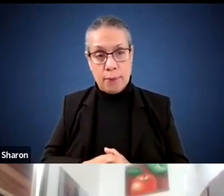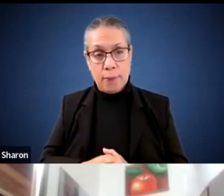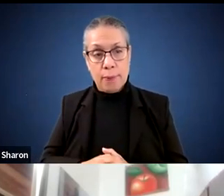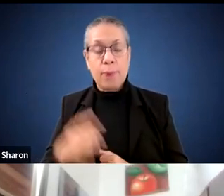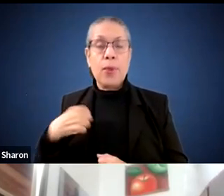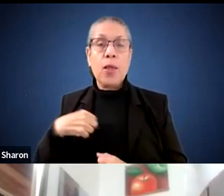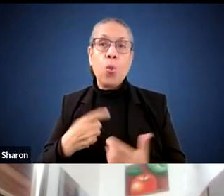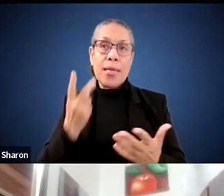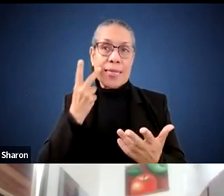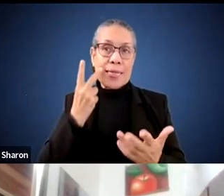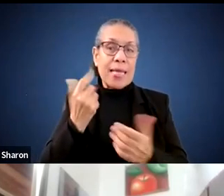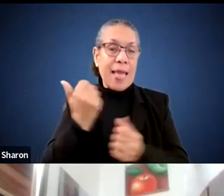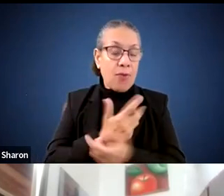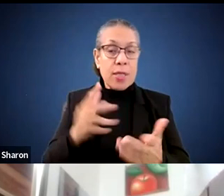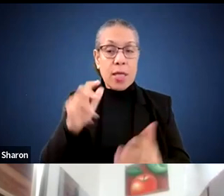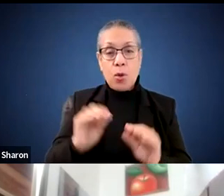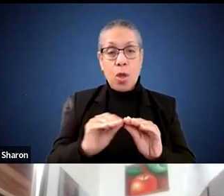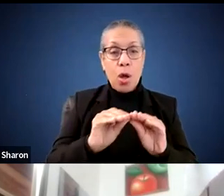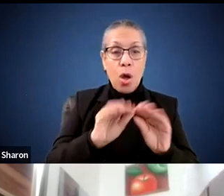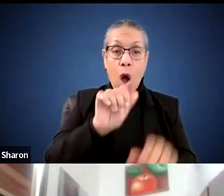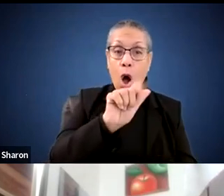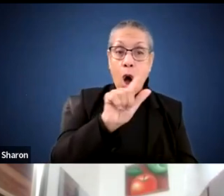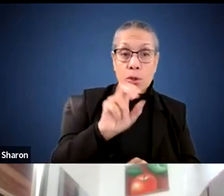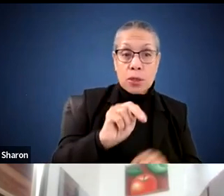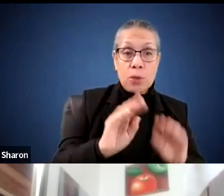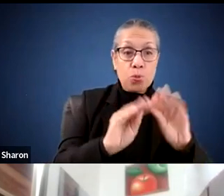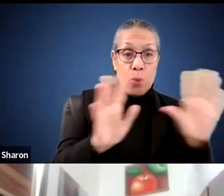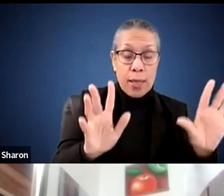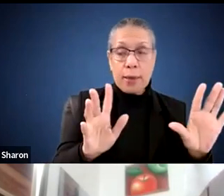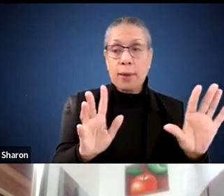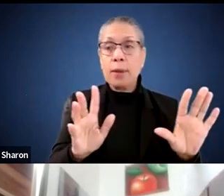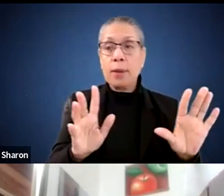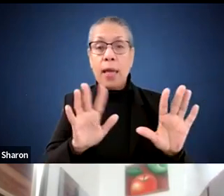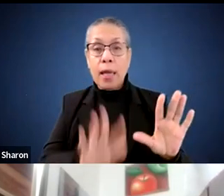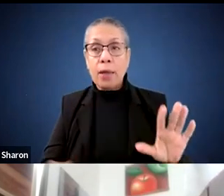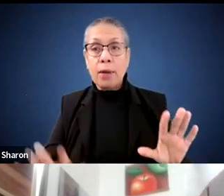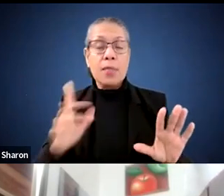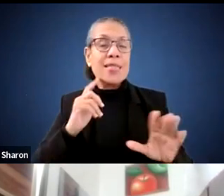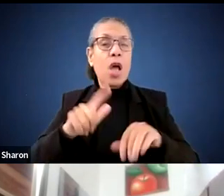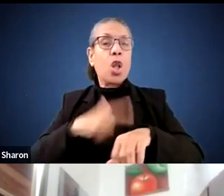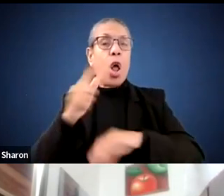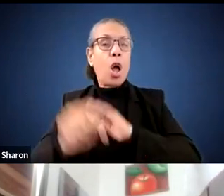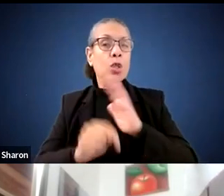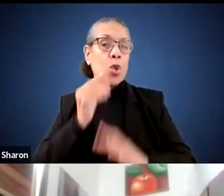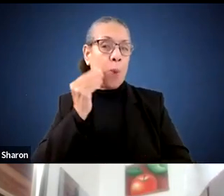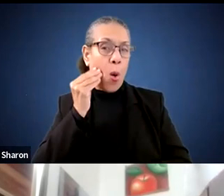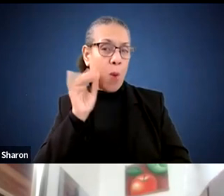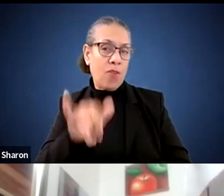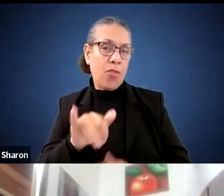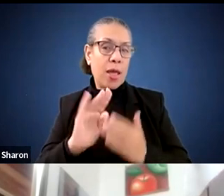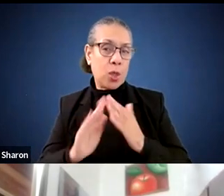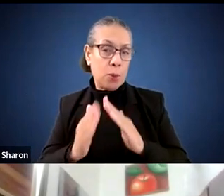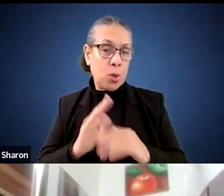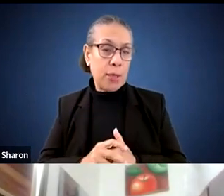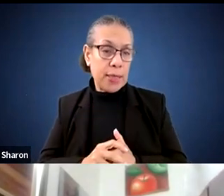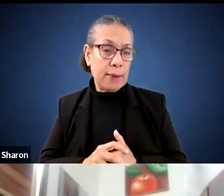looking at all options, both in Austin, Brighton, and across the city to find, um, like a long-term home for the Horace Mann community.